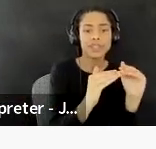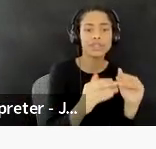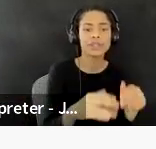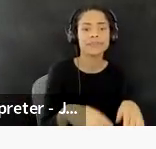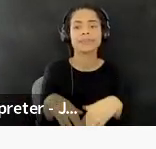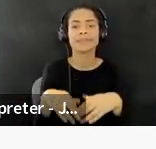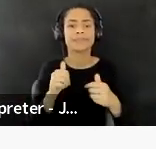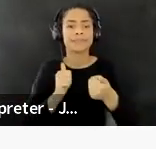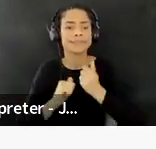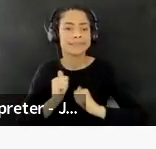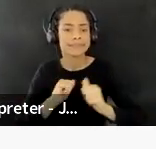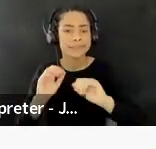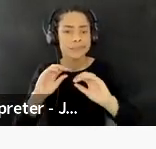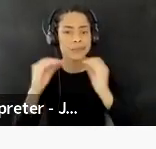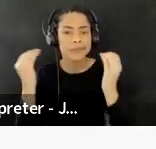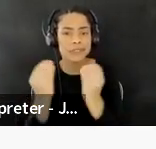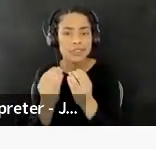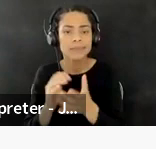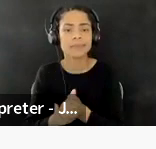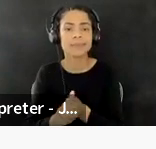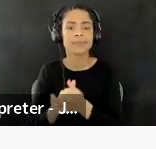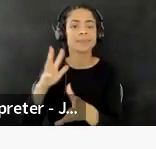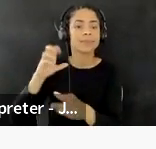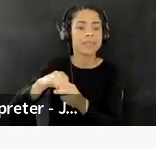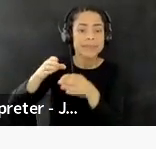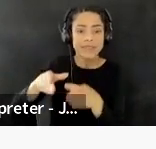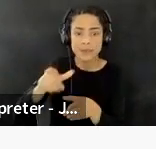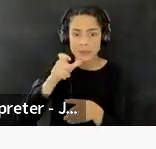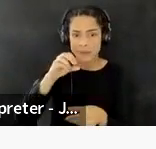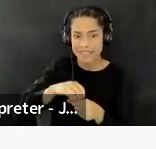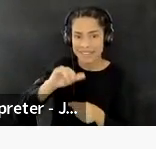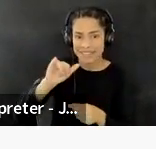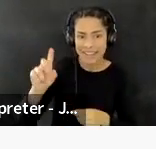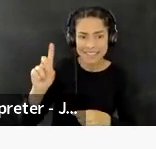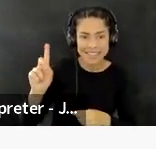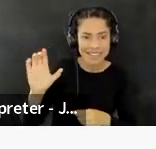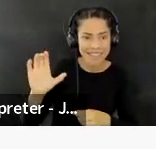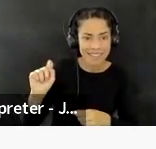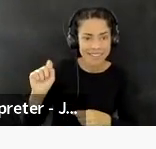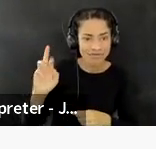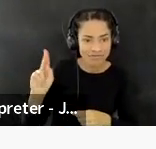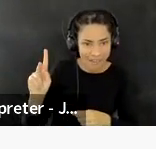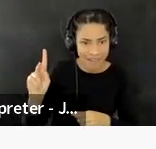participants in the first decal track. Um, really, um,